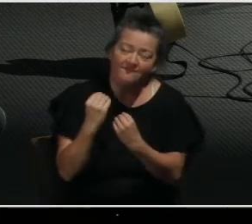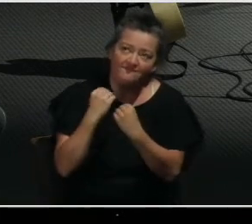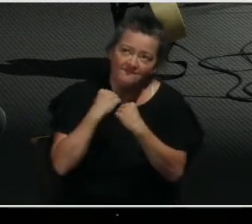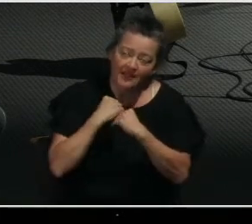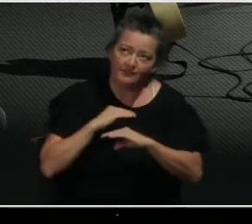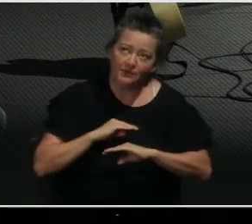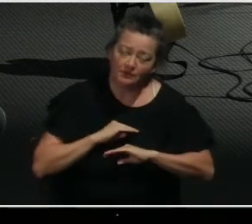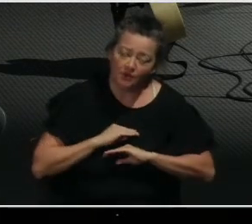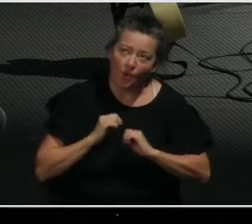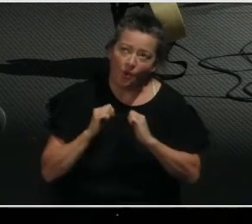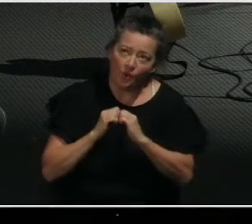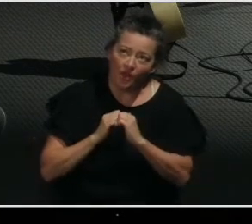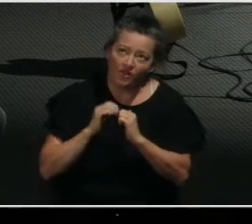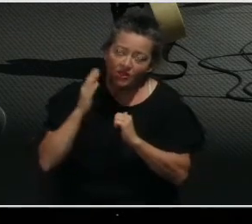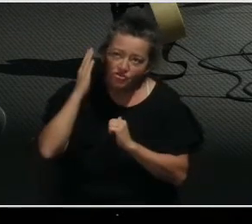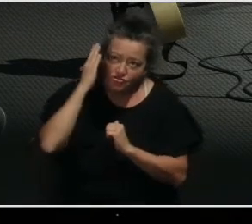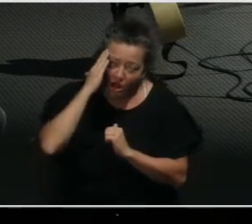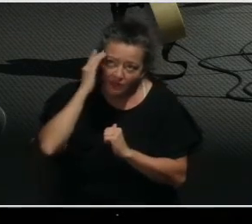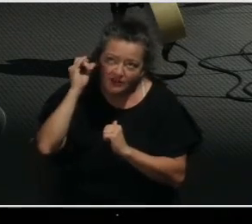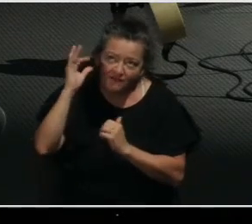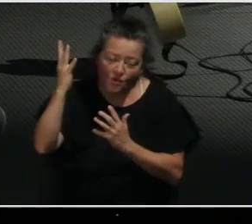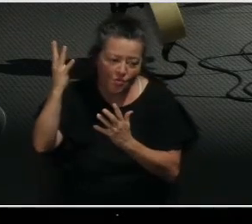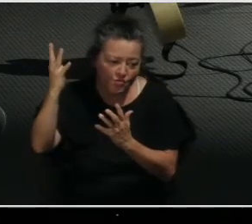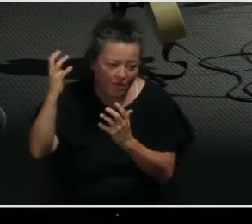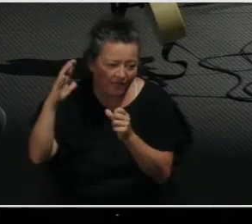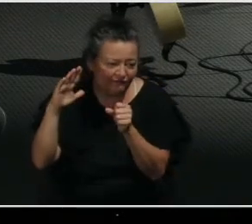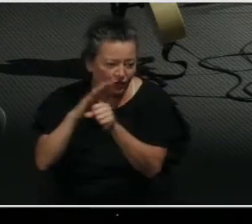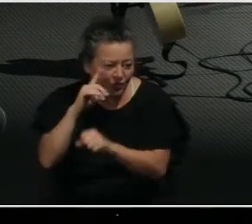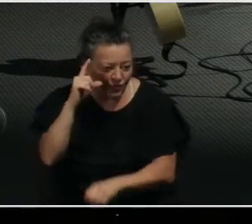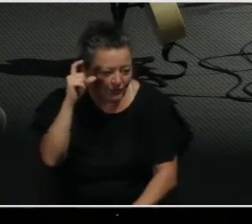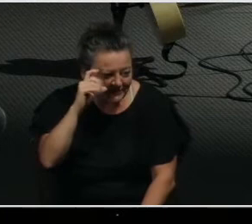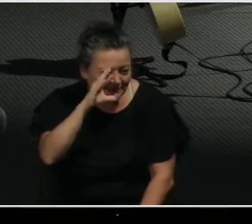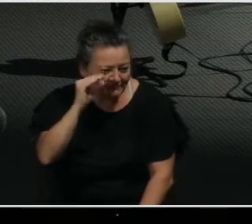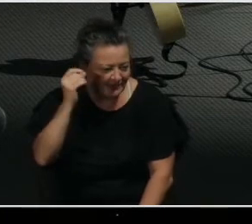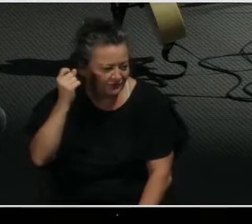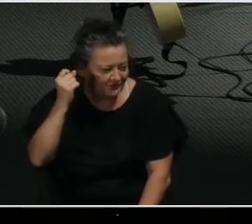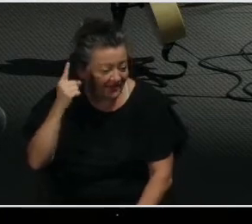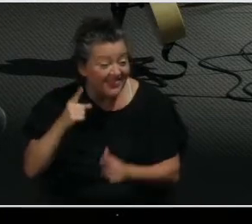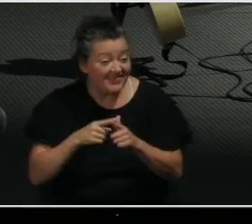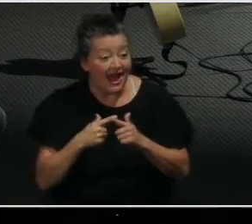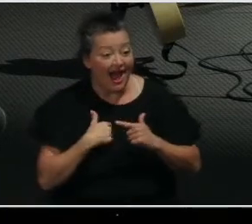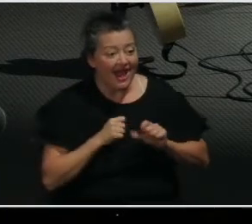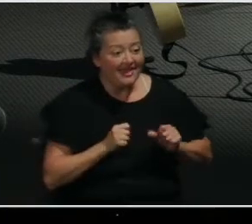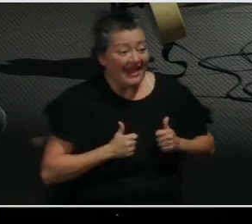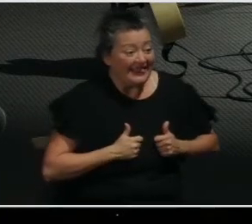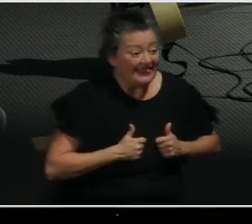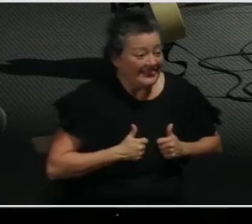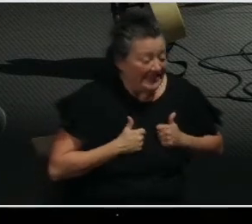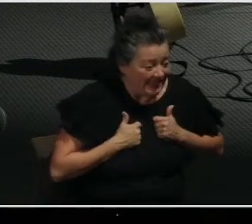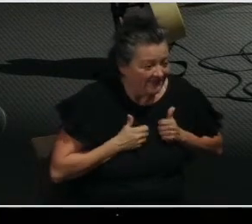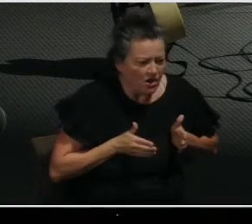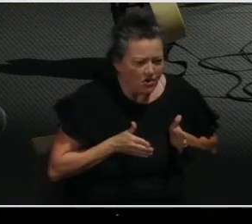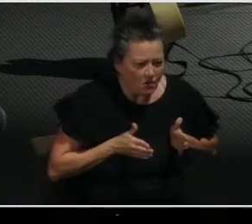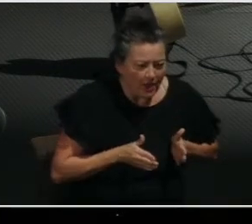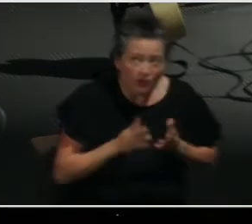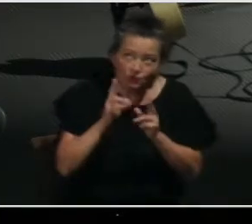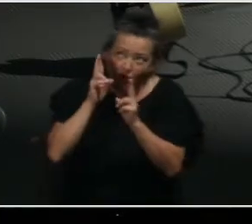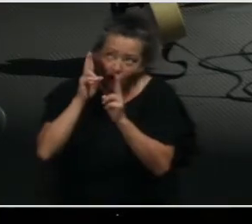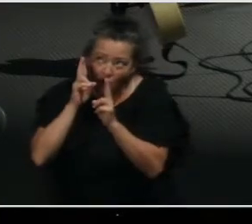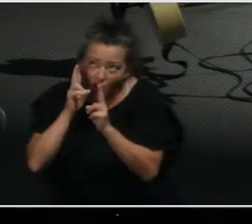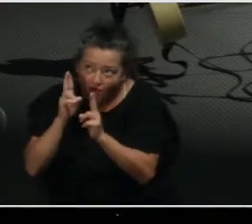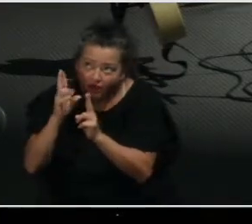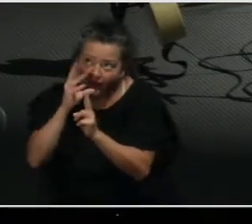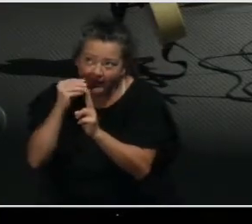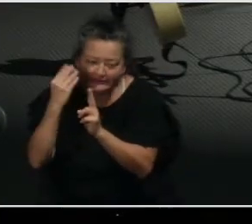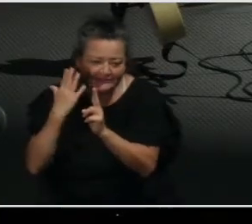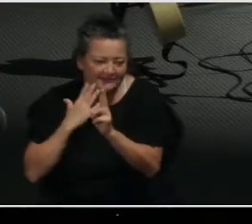spiritual wisdom and understanding so that I, we, can live in a way that honors and pleases you. So, I want to invite